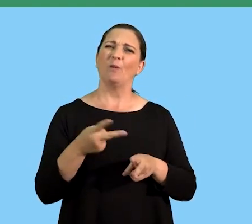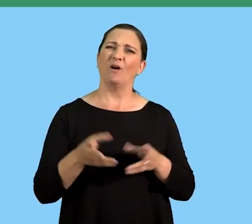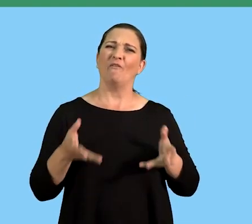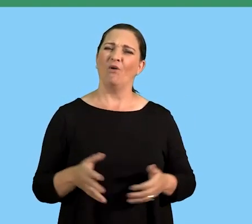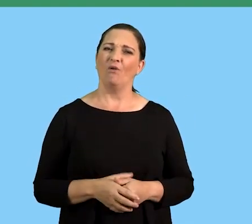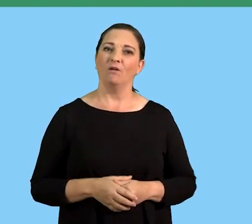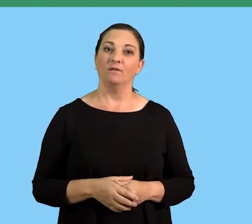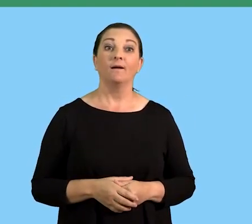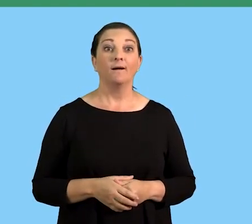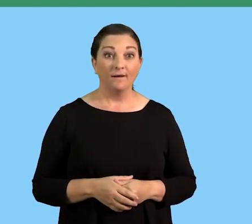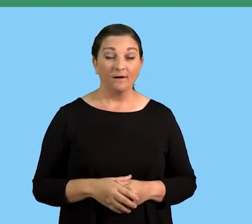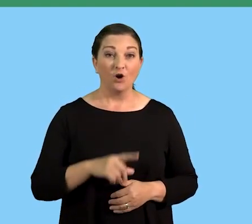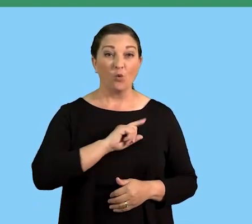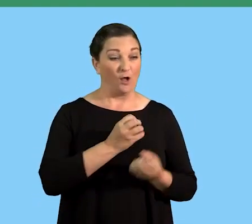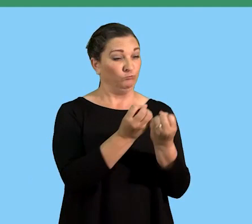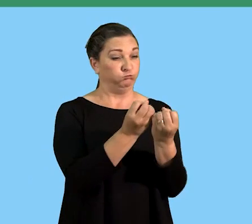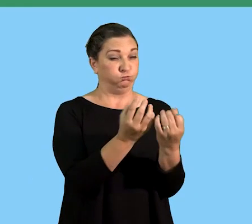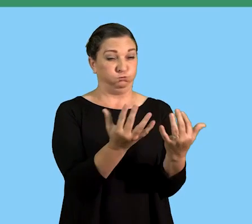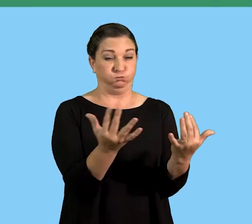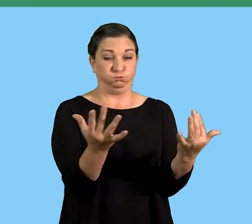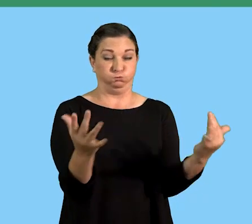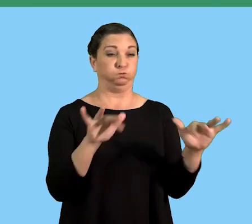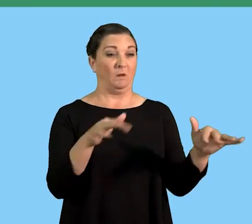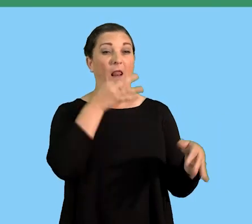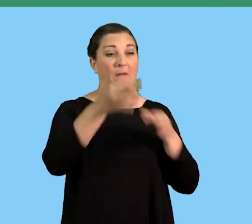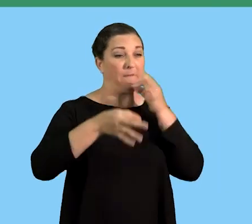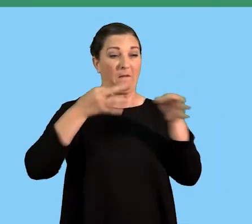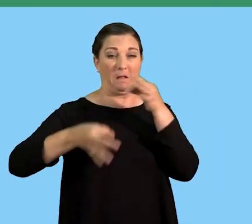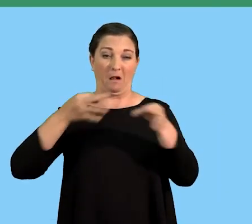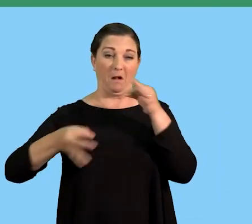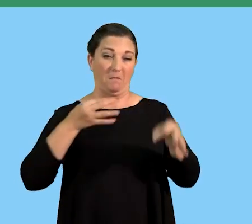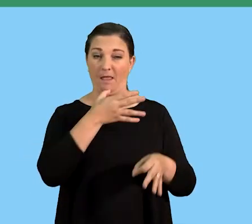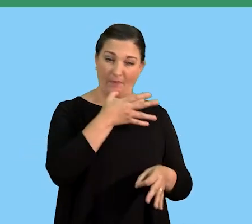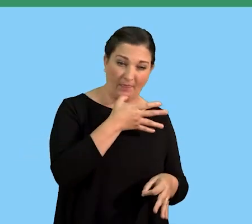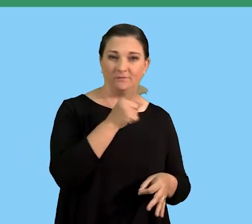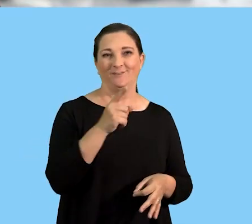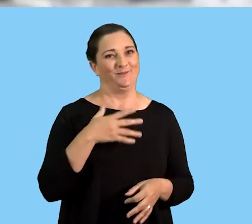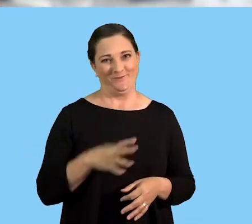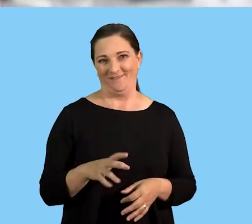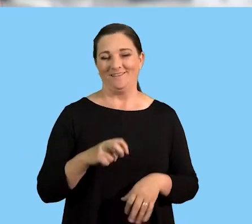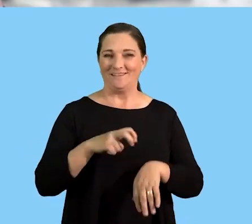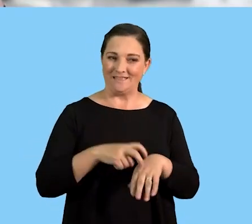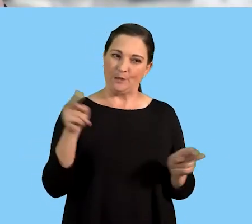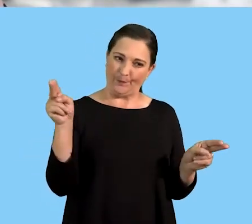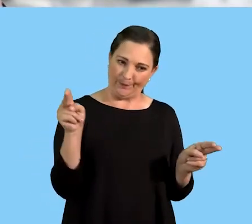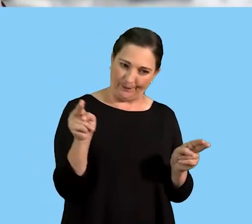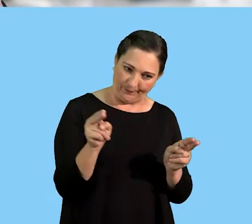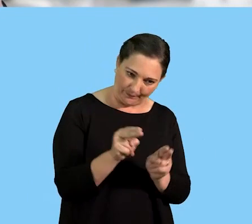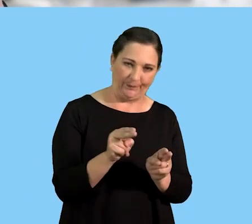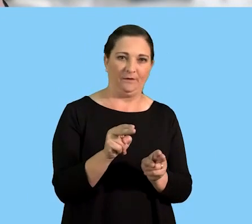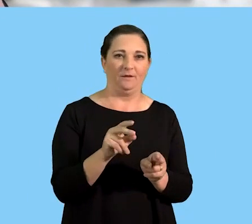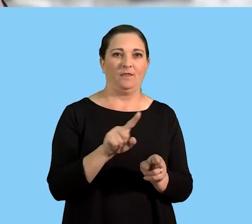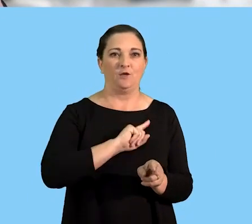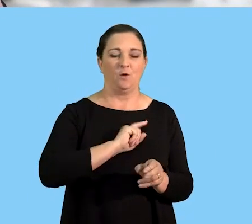You want to make sure that you are limiting the number of applications that people are going to put